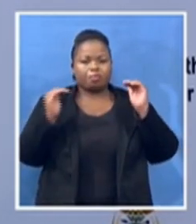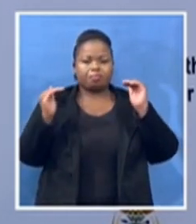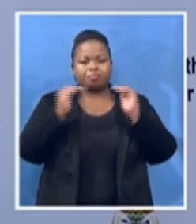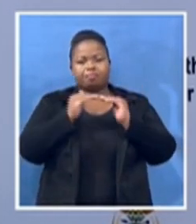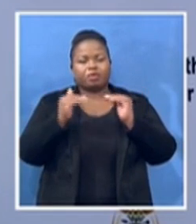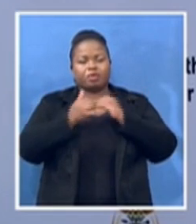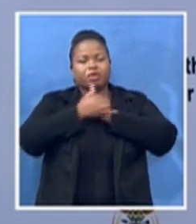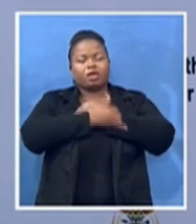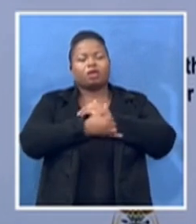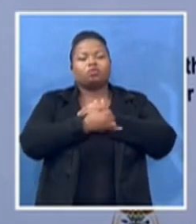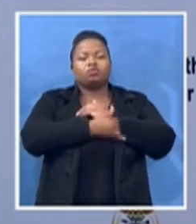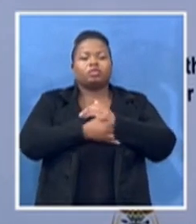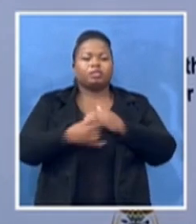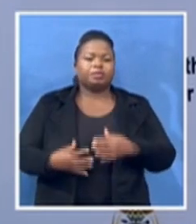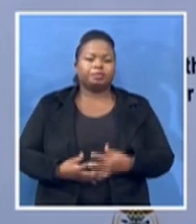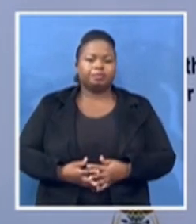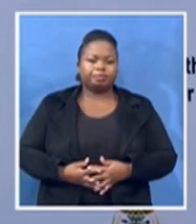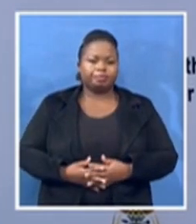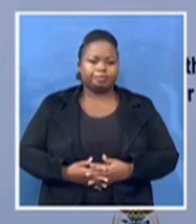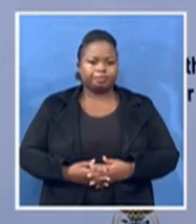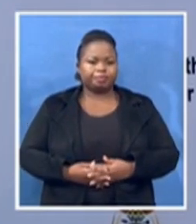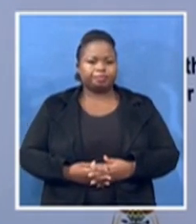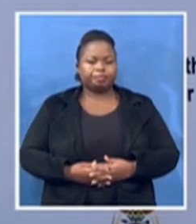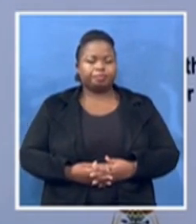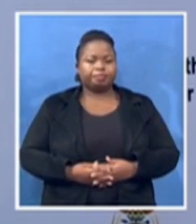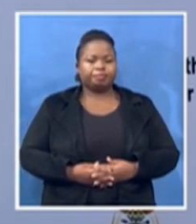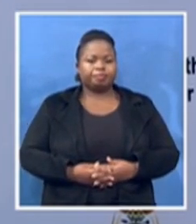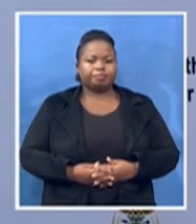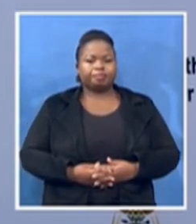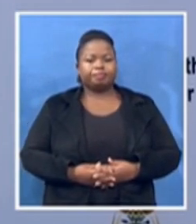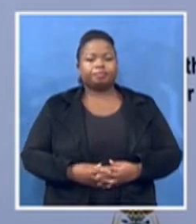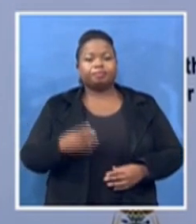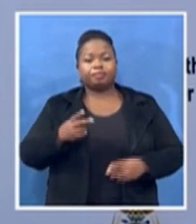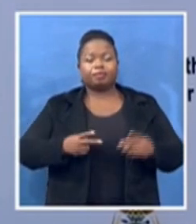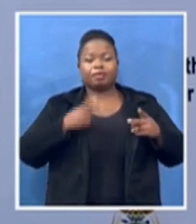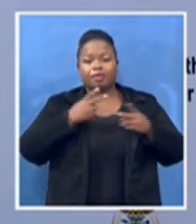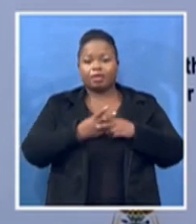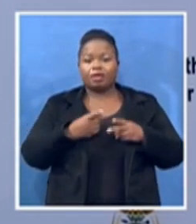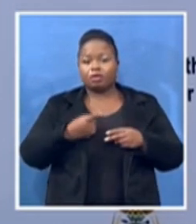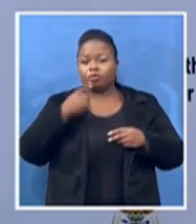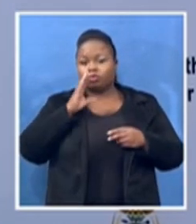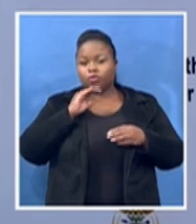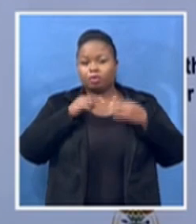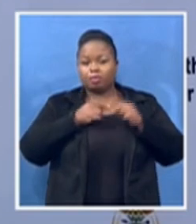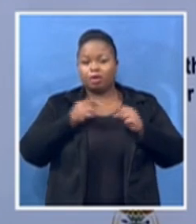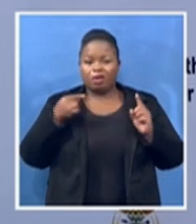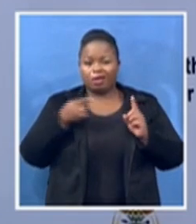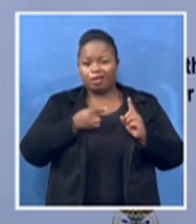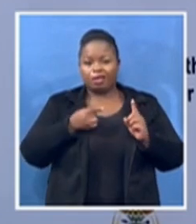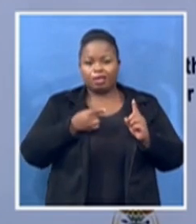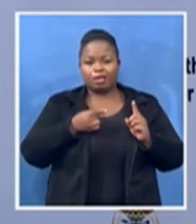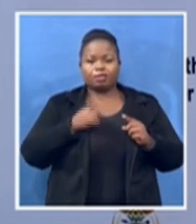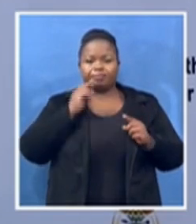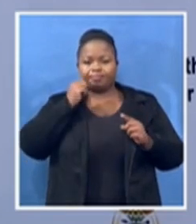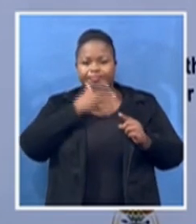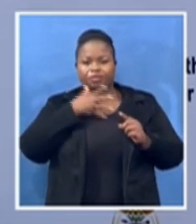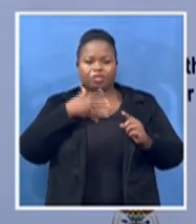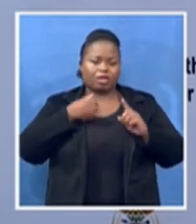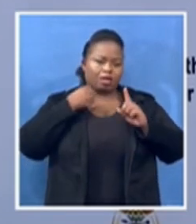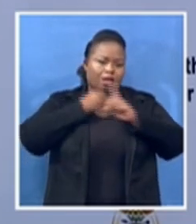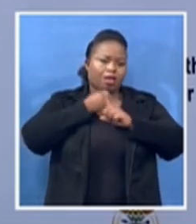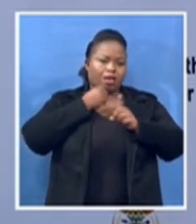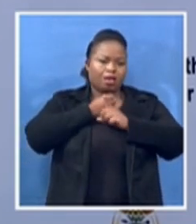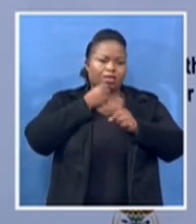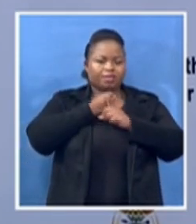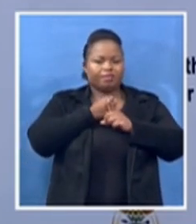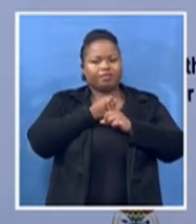You, you also must talk about her as a gender activist and a fighter against